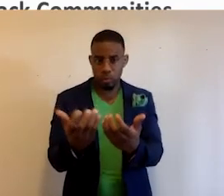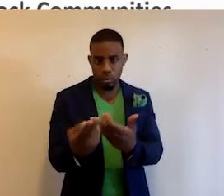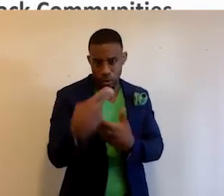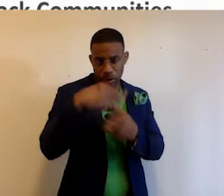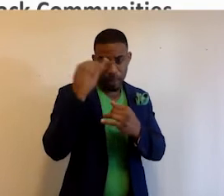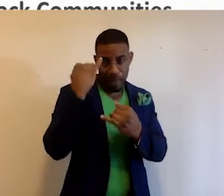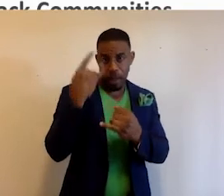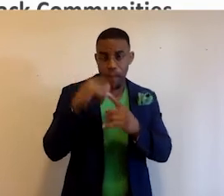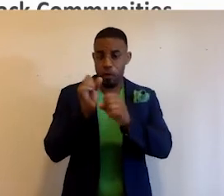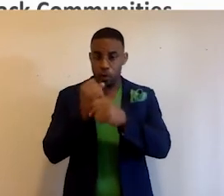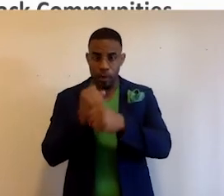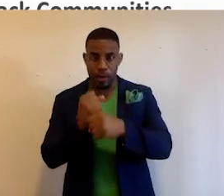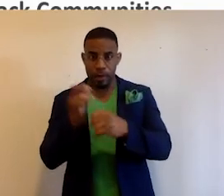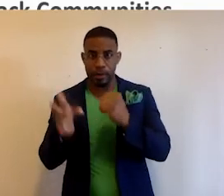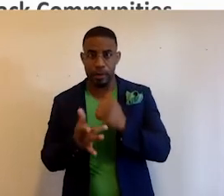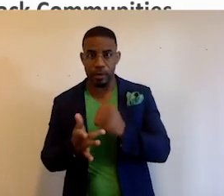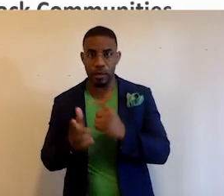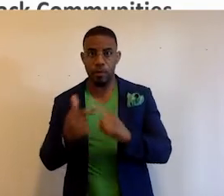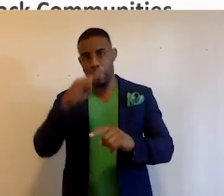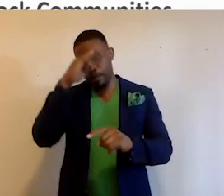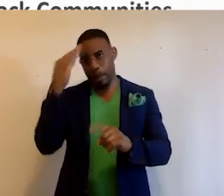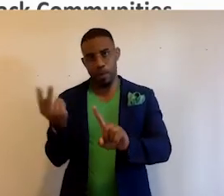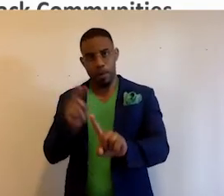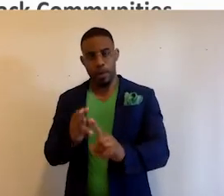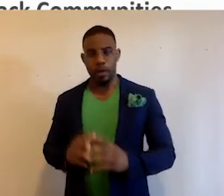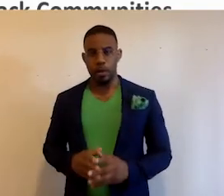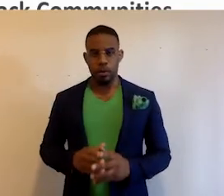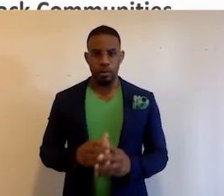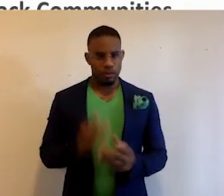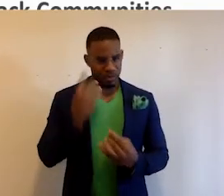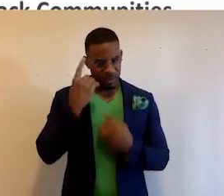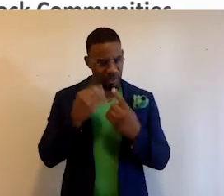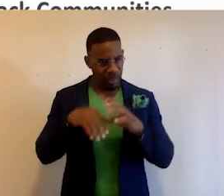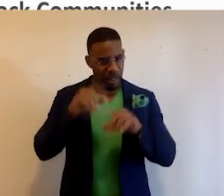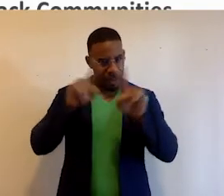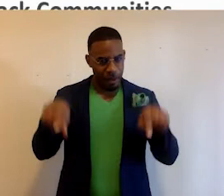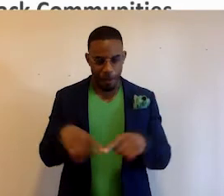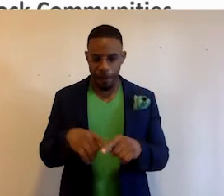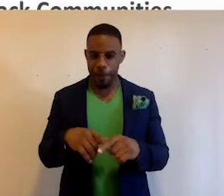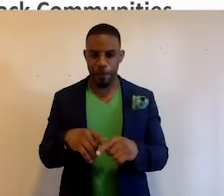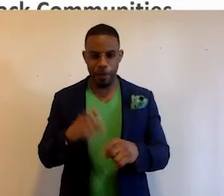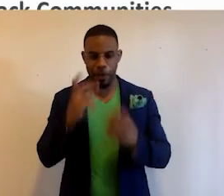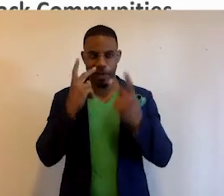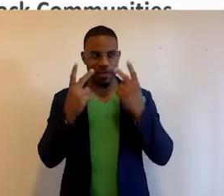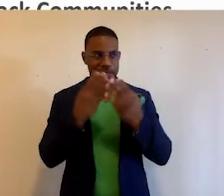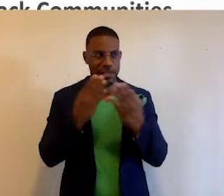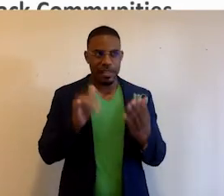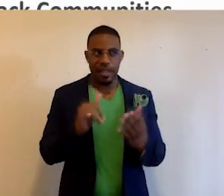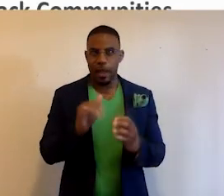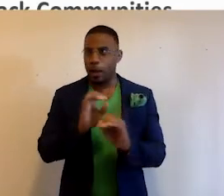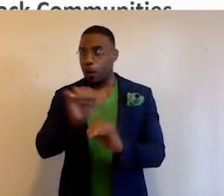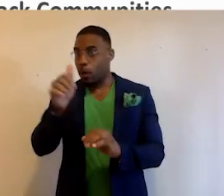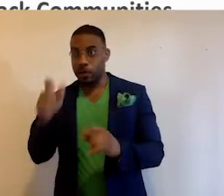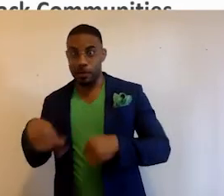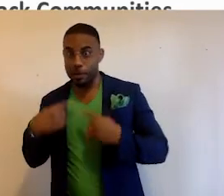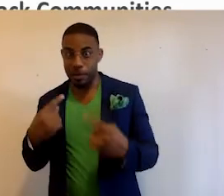of creating technology from a Black perspective. And to get you to think outside the box, because I think you'll see things that no one